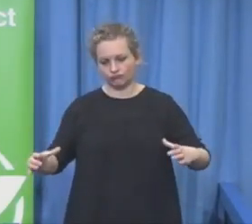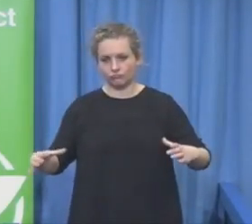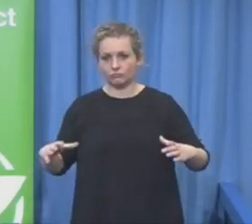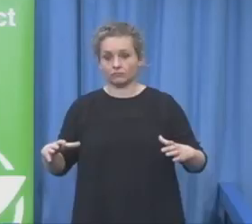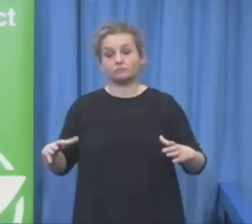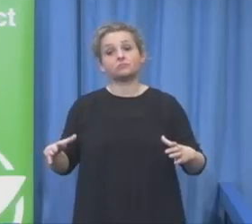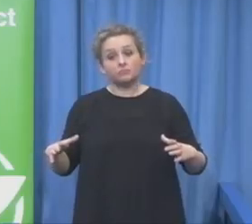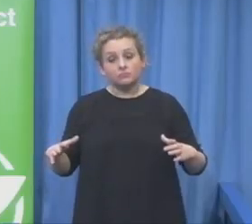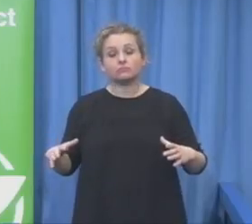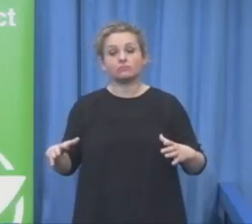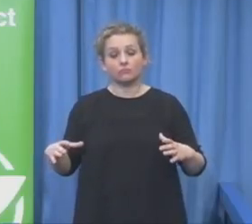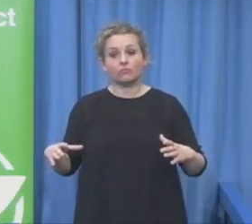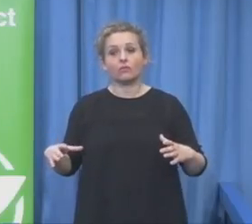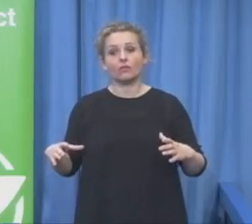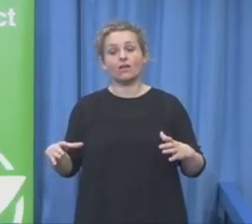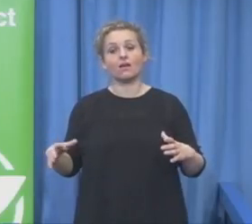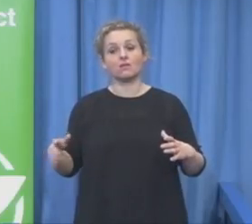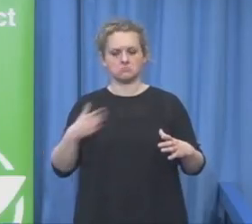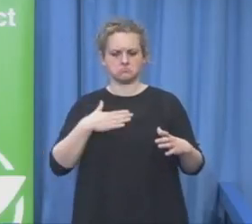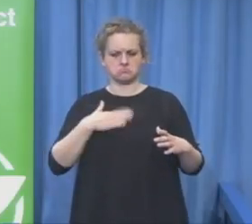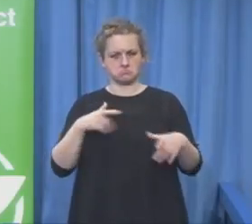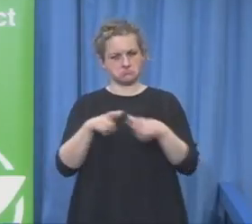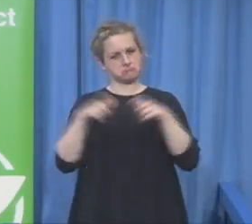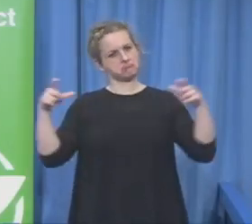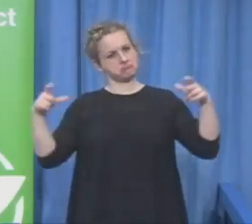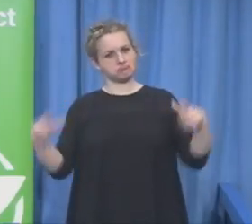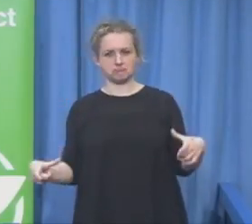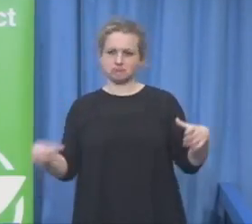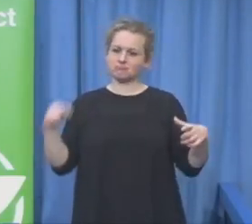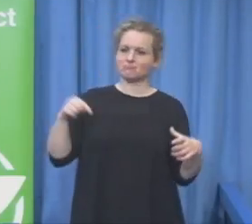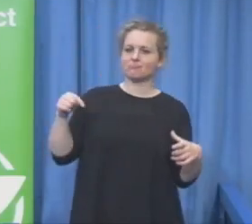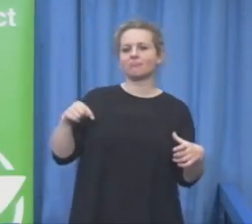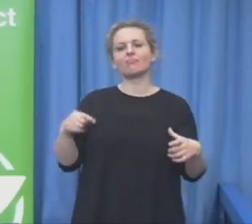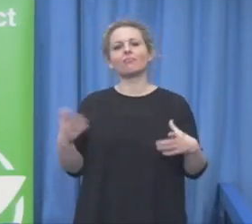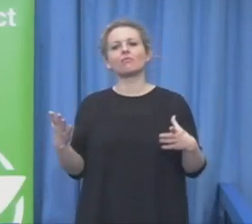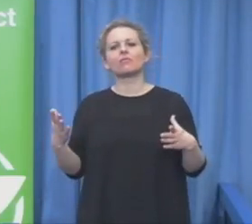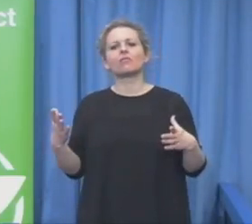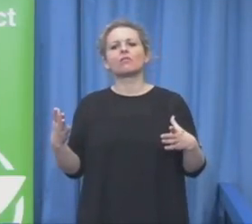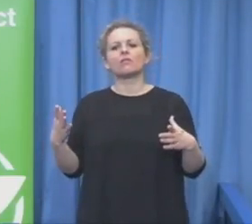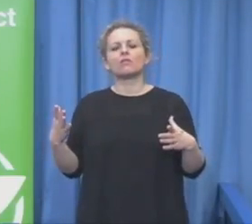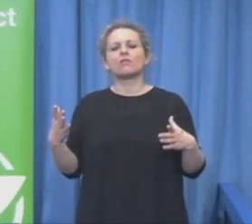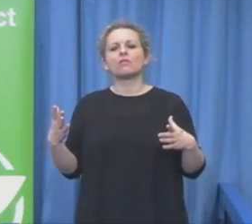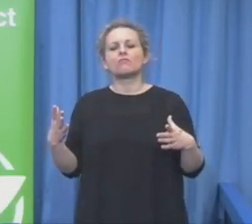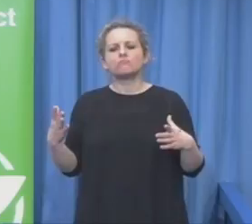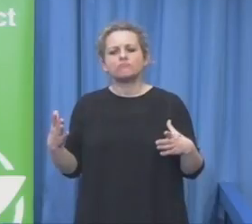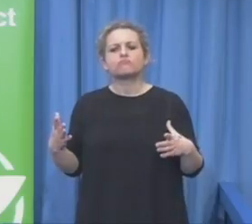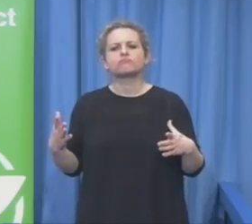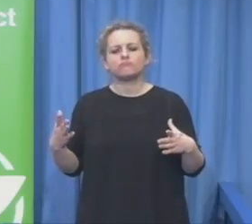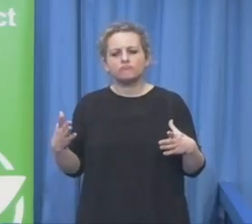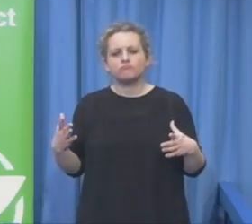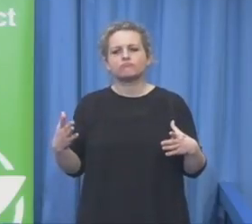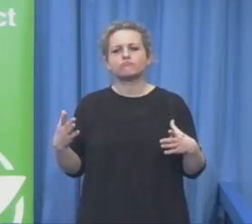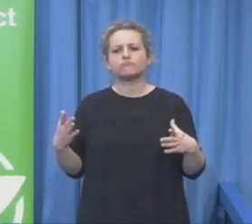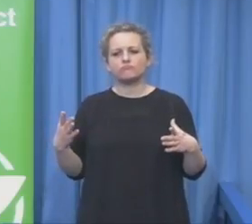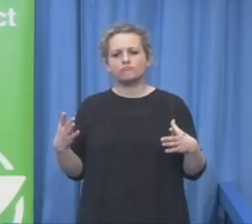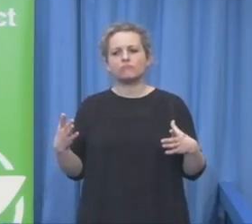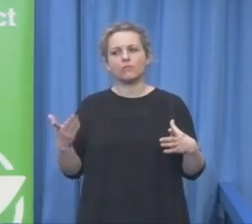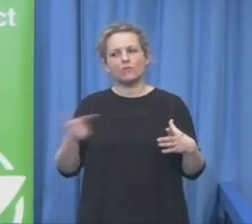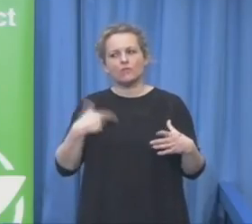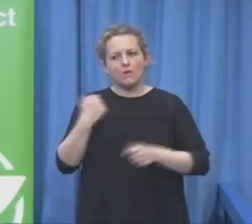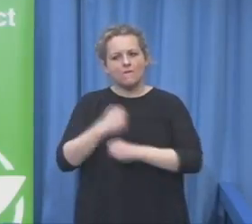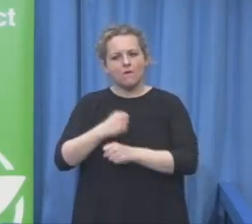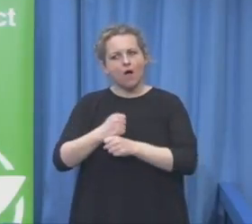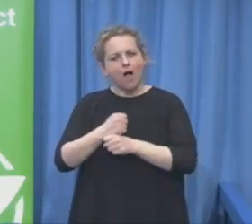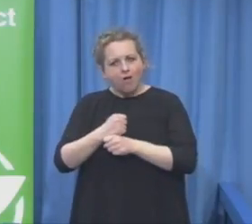company. But what we had the biggest challenge was to create an